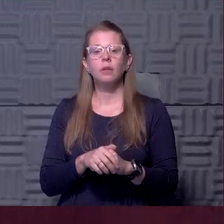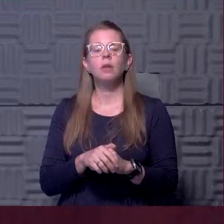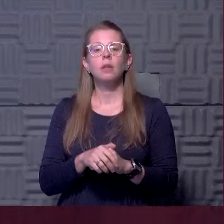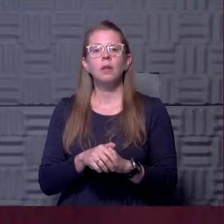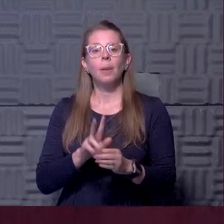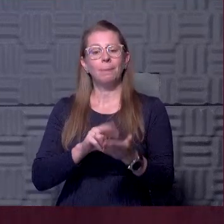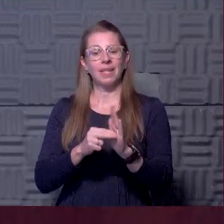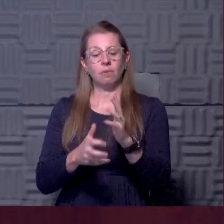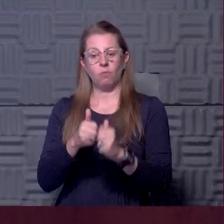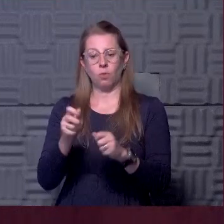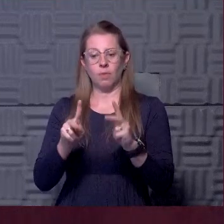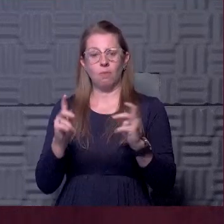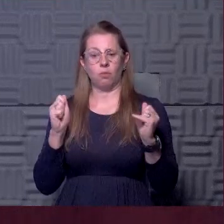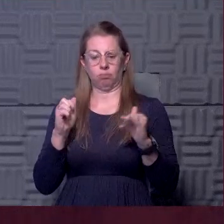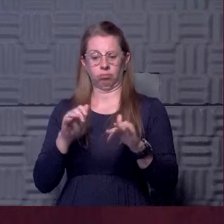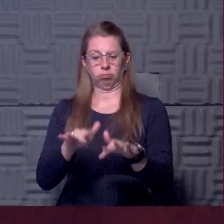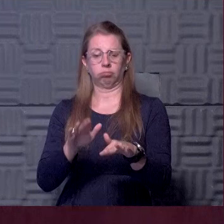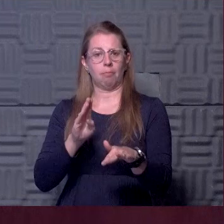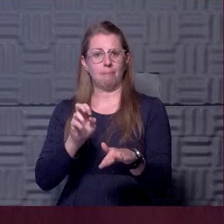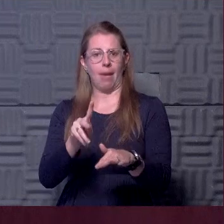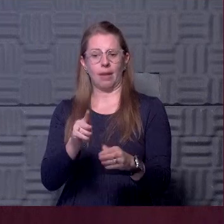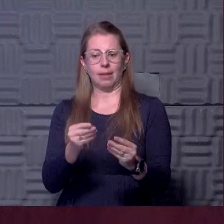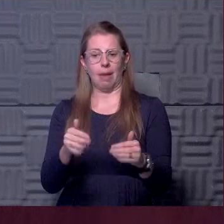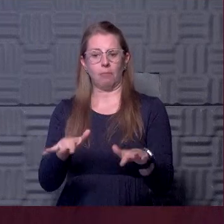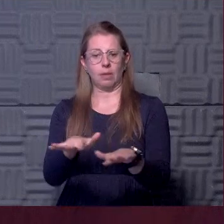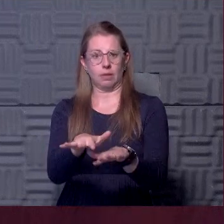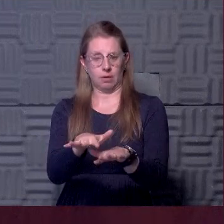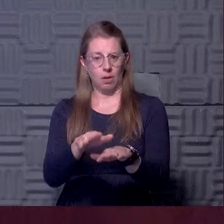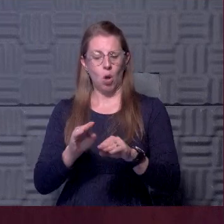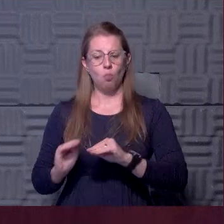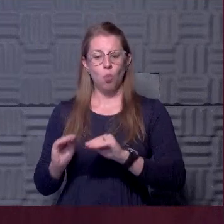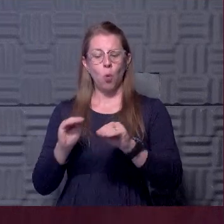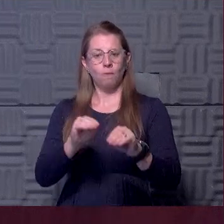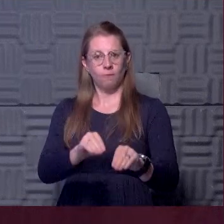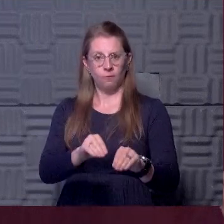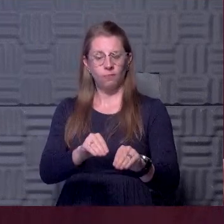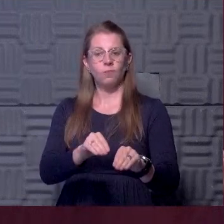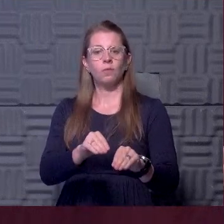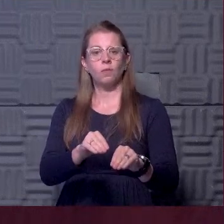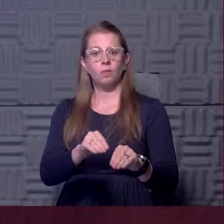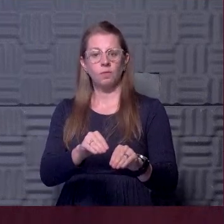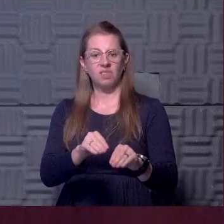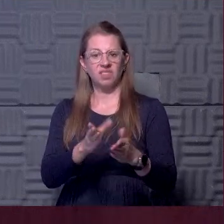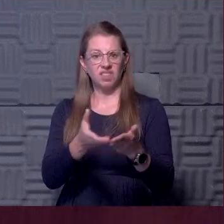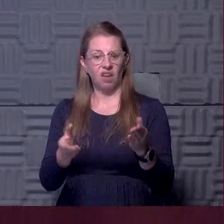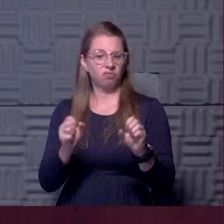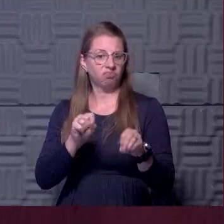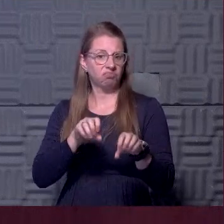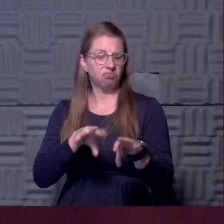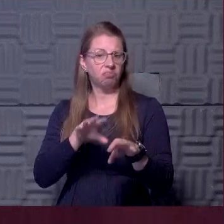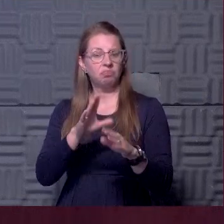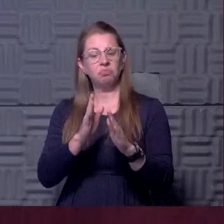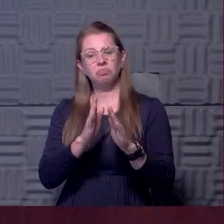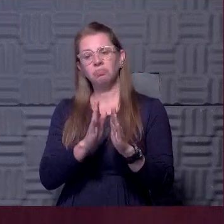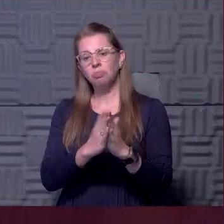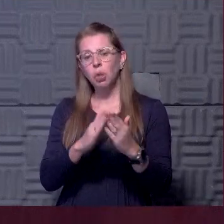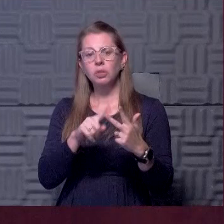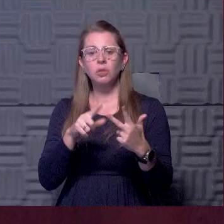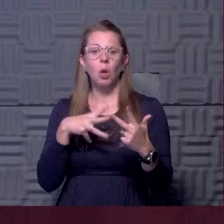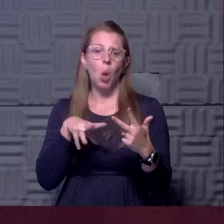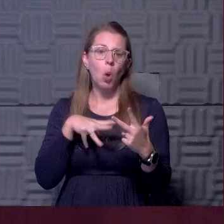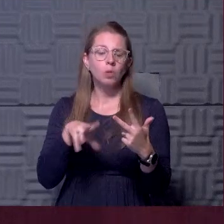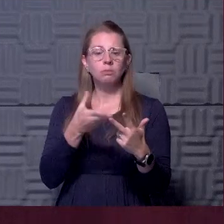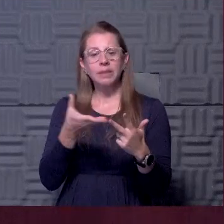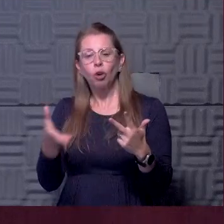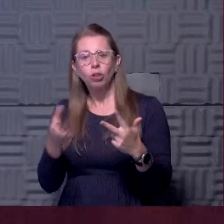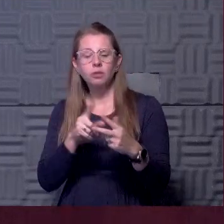majority of the folks that are coming back to campus are coming, moving their you know their stuff in, their books and their clothes and their materials in,